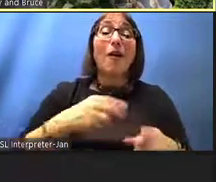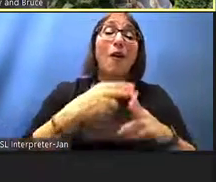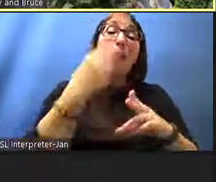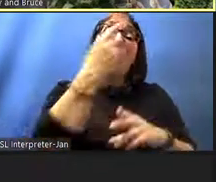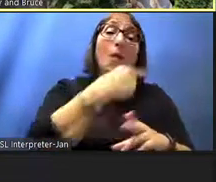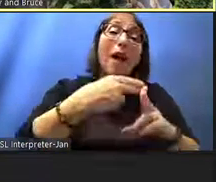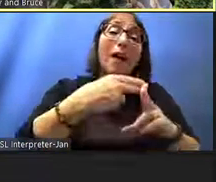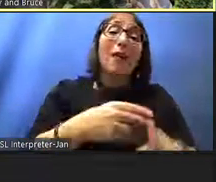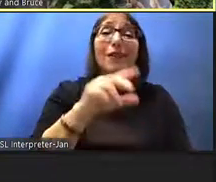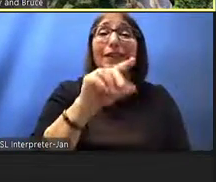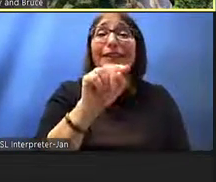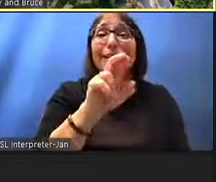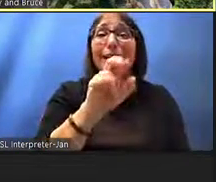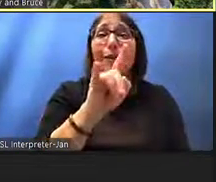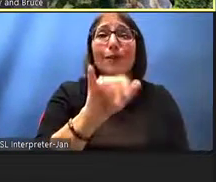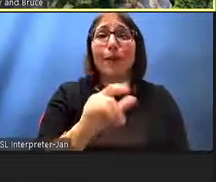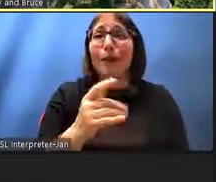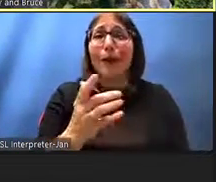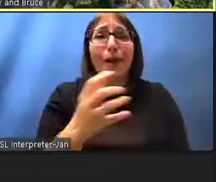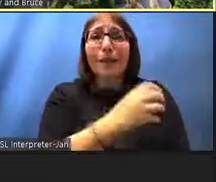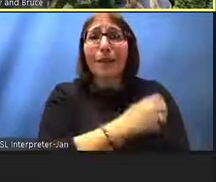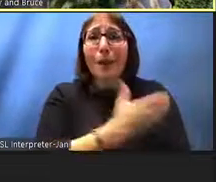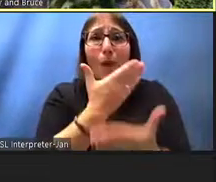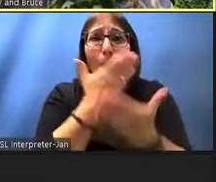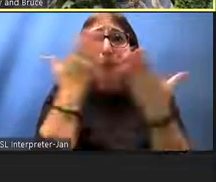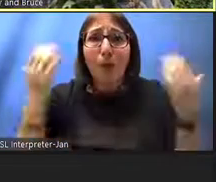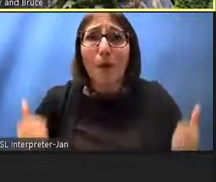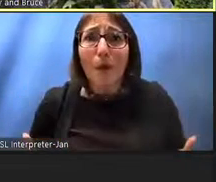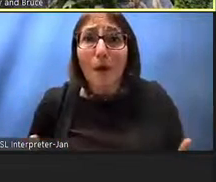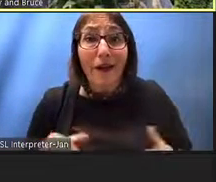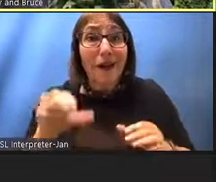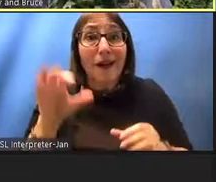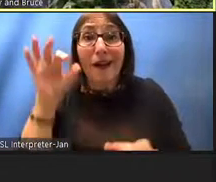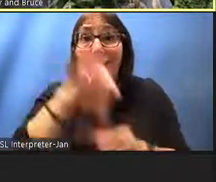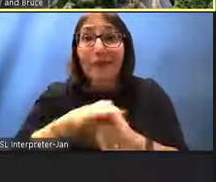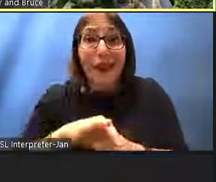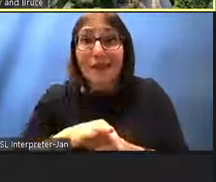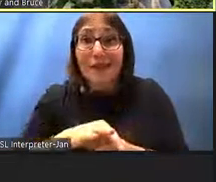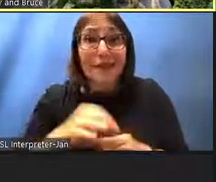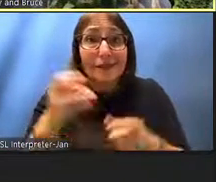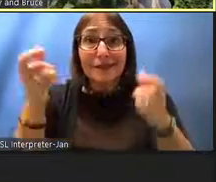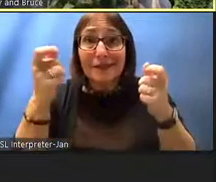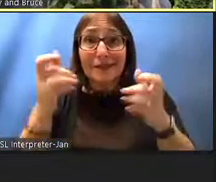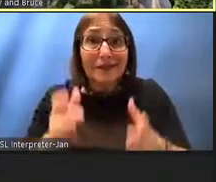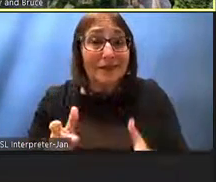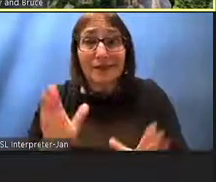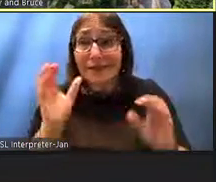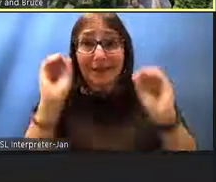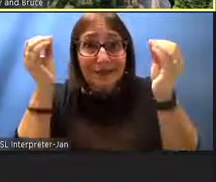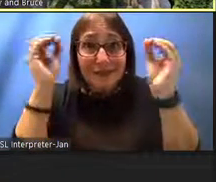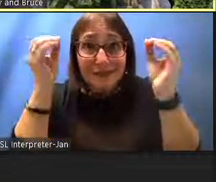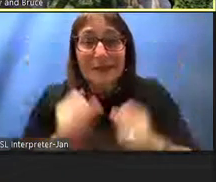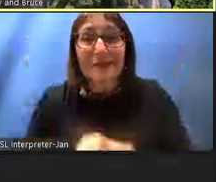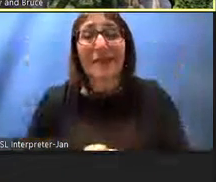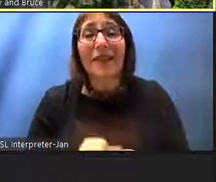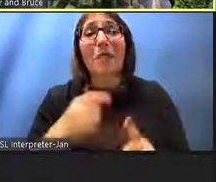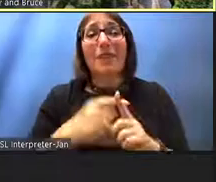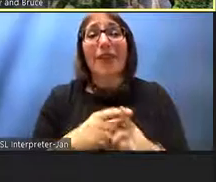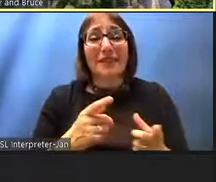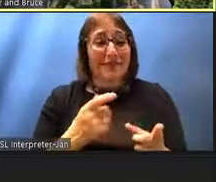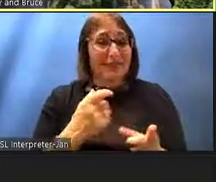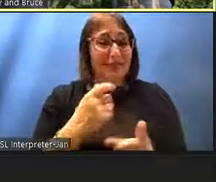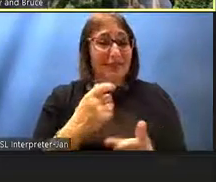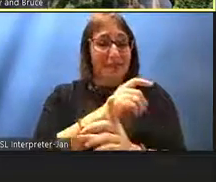not elect any of our government officials uh and then of course world war ii was at our doorstep when